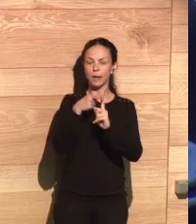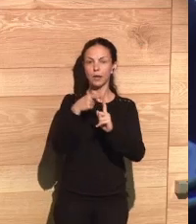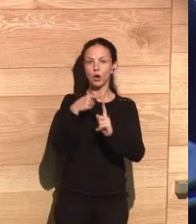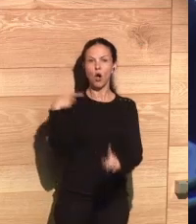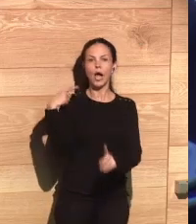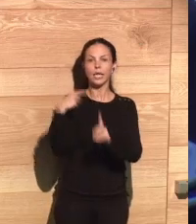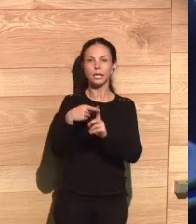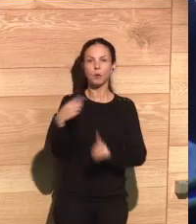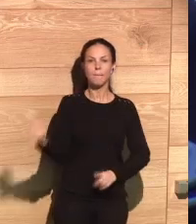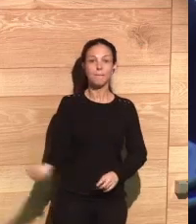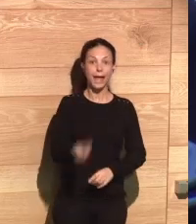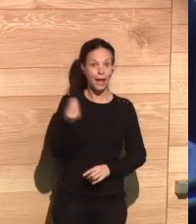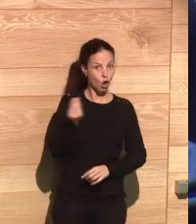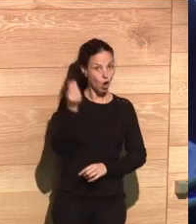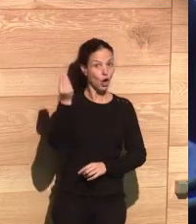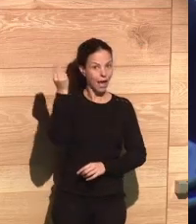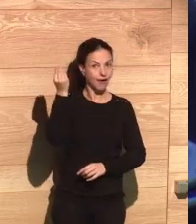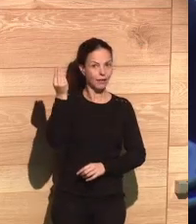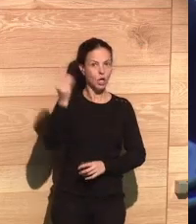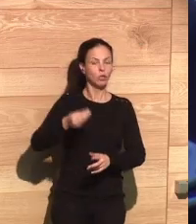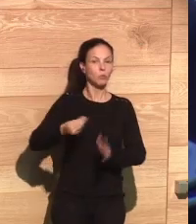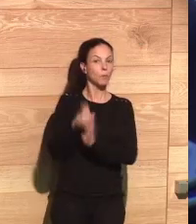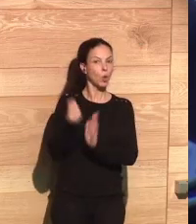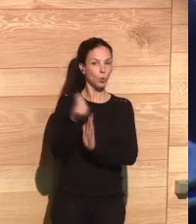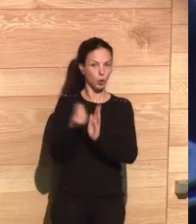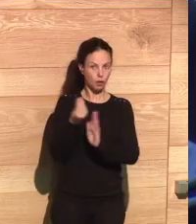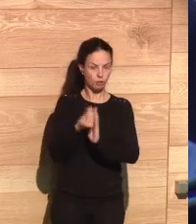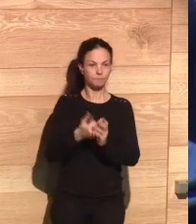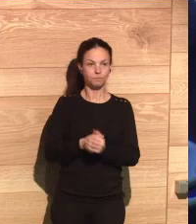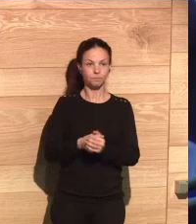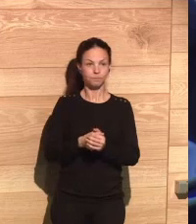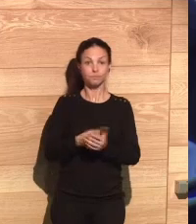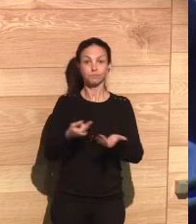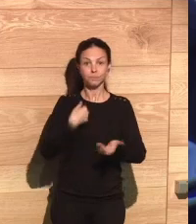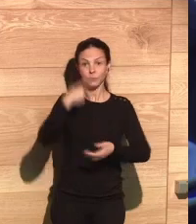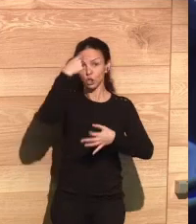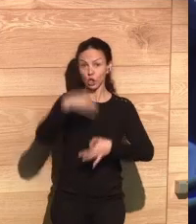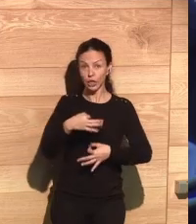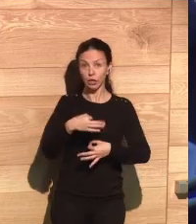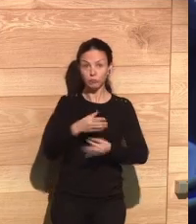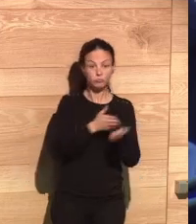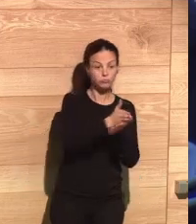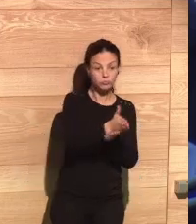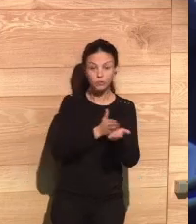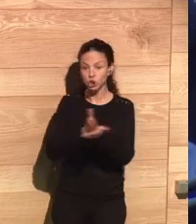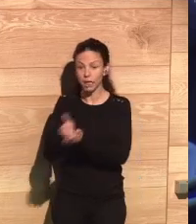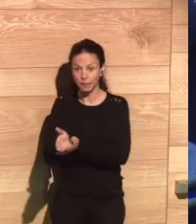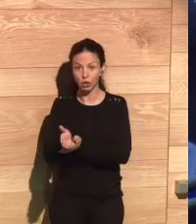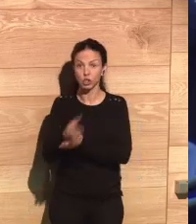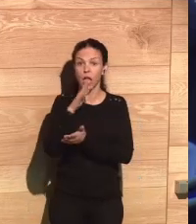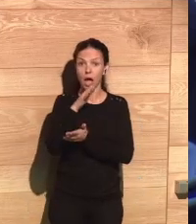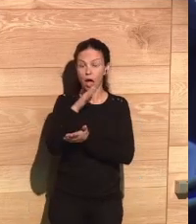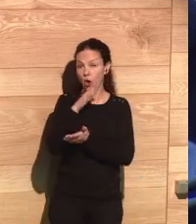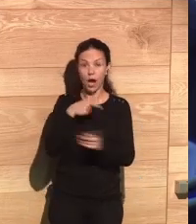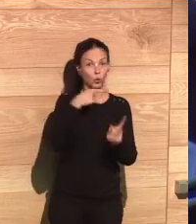the world could actually use all these data to improve the generation of value and